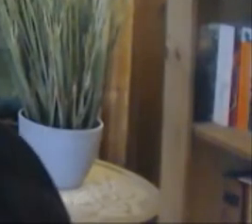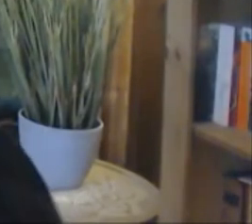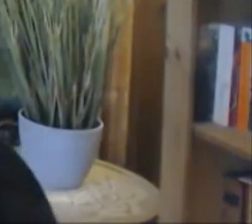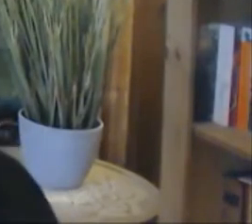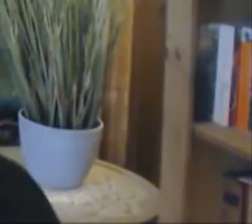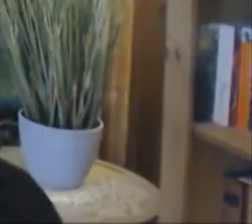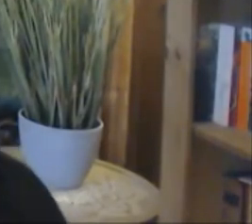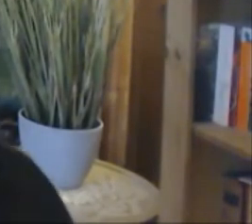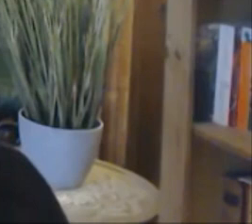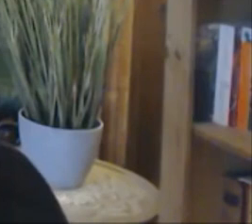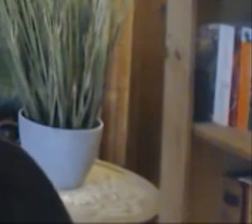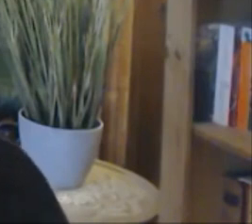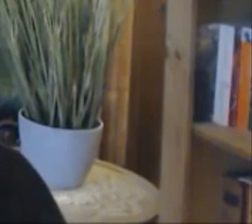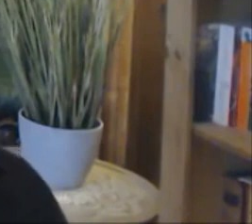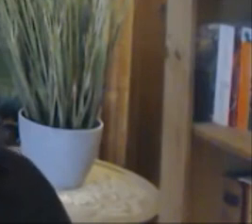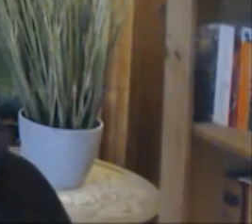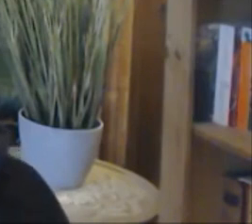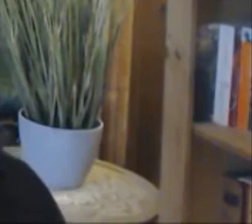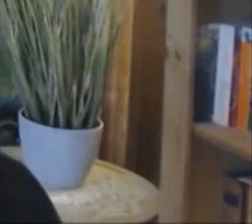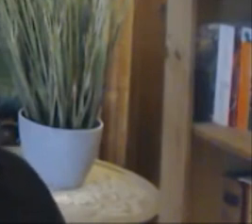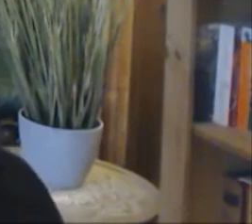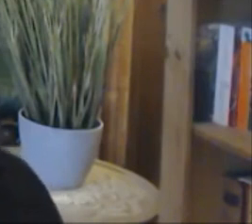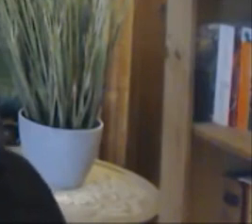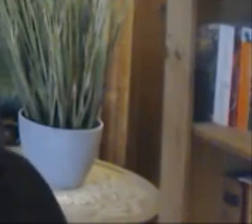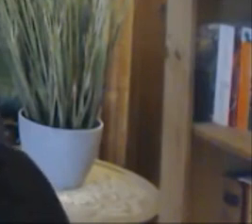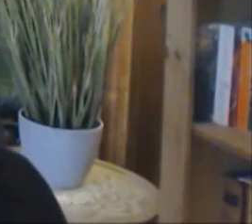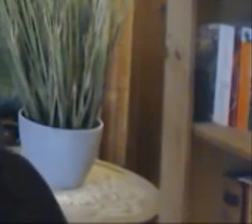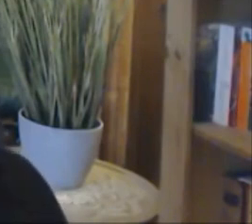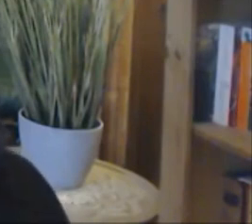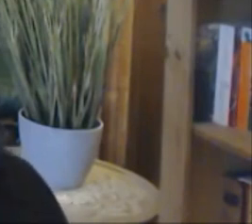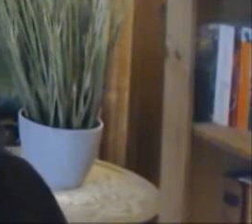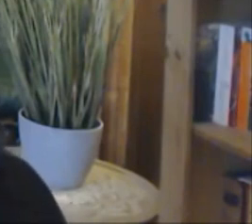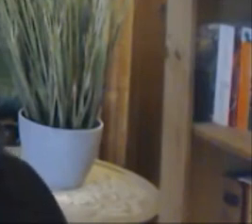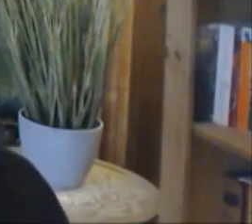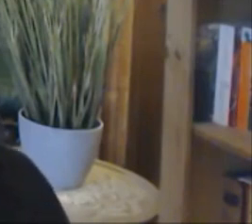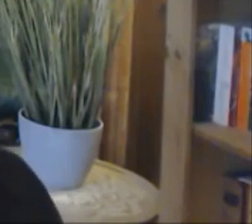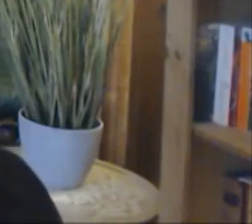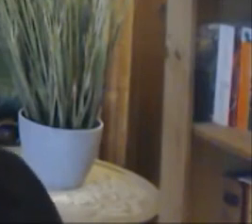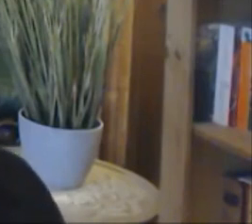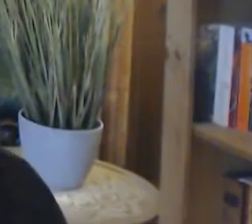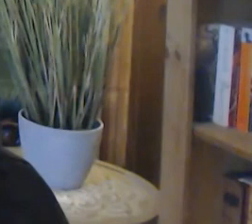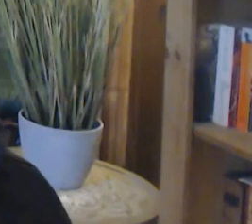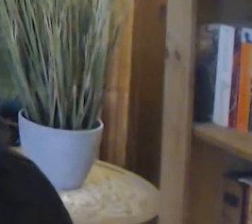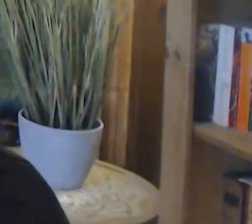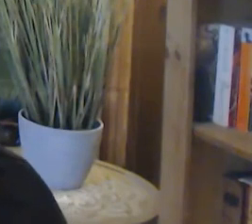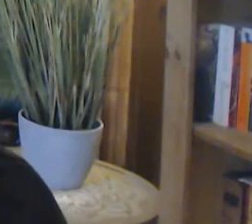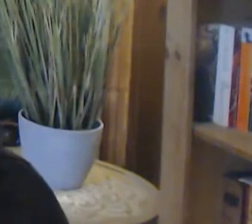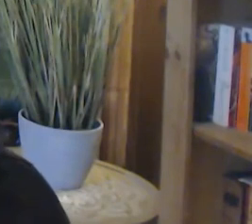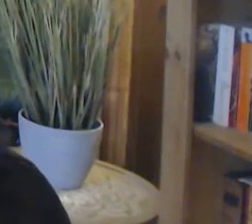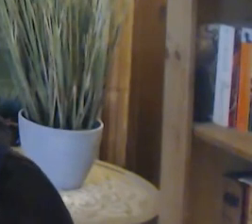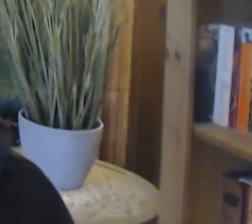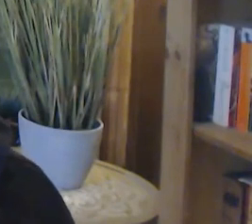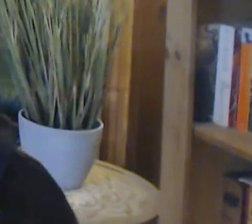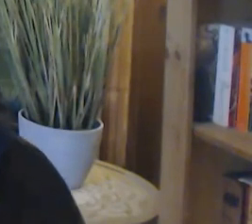Without further ado, I am truly delighted to introduce our first event of the day, The Real World of Arthur